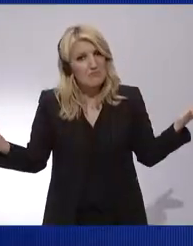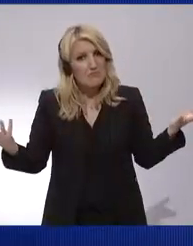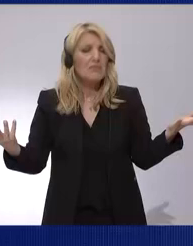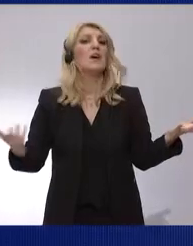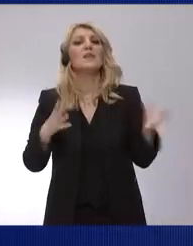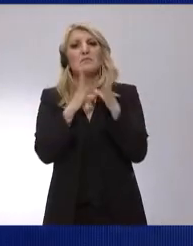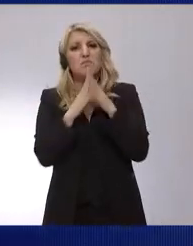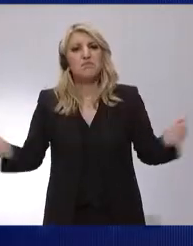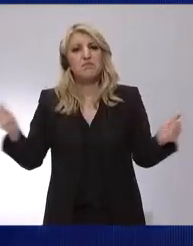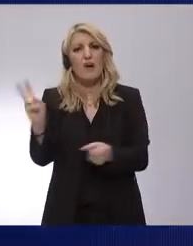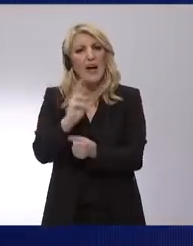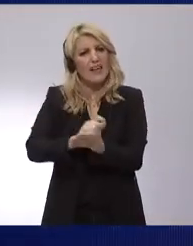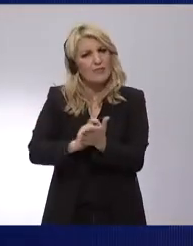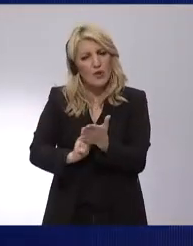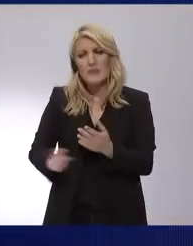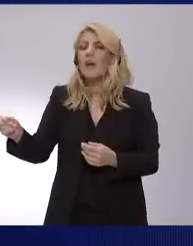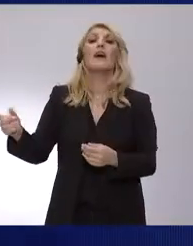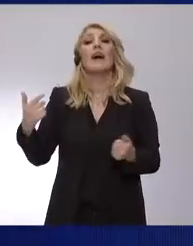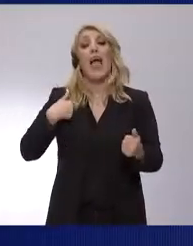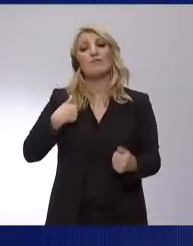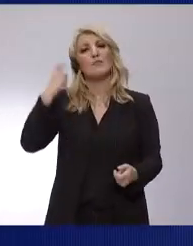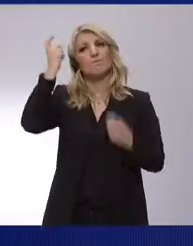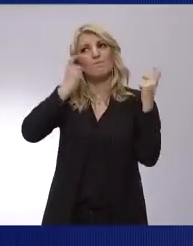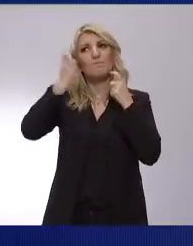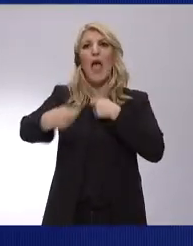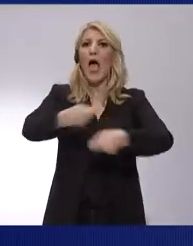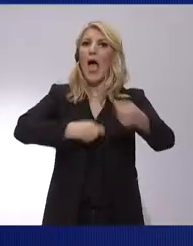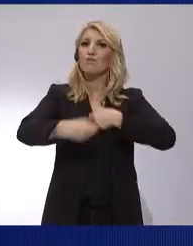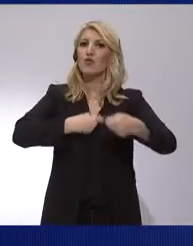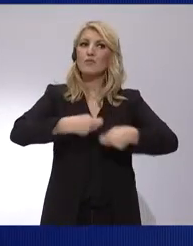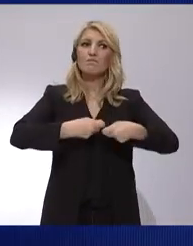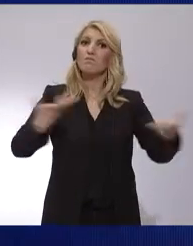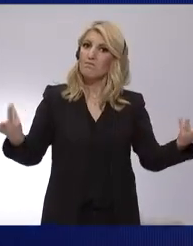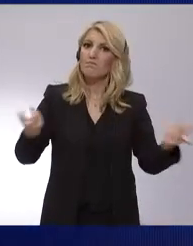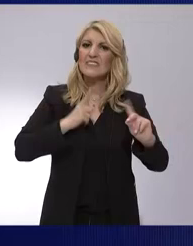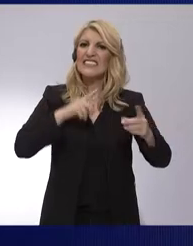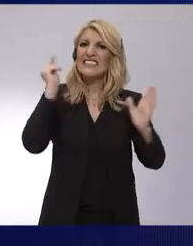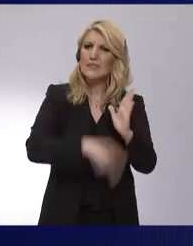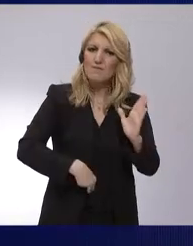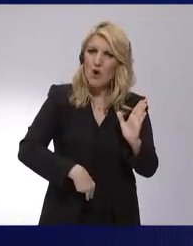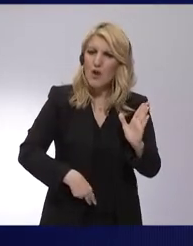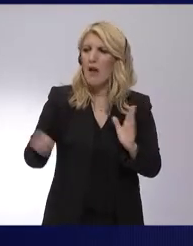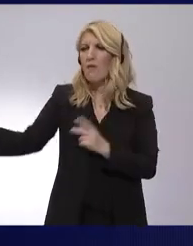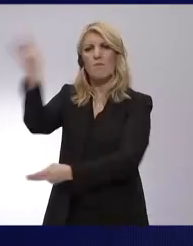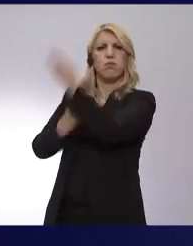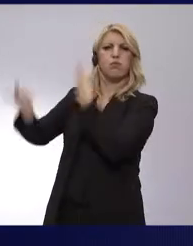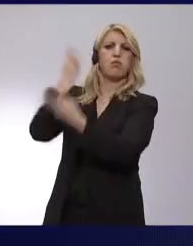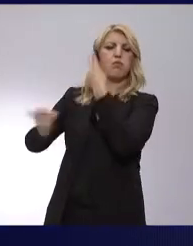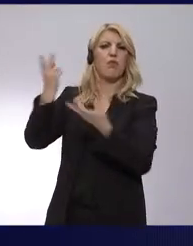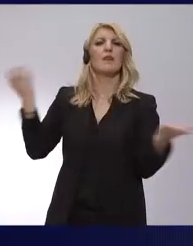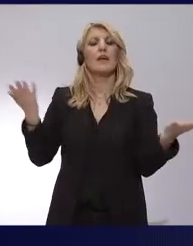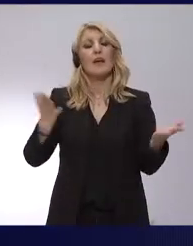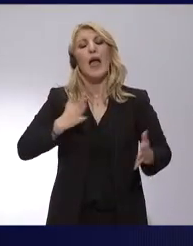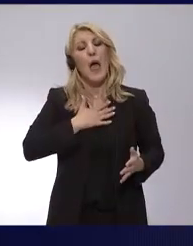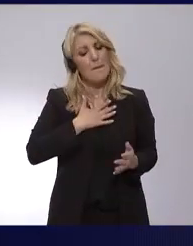with the moon, or to whom should we trade them. That's why the EPP, for us, Europe is a place